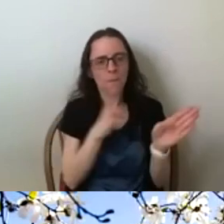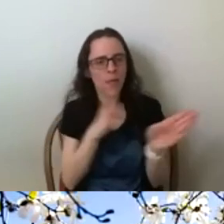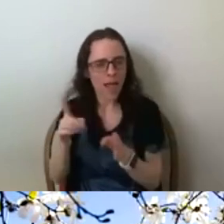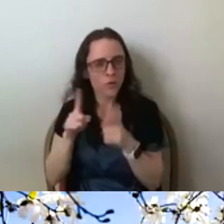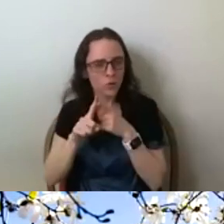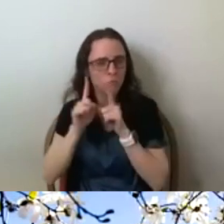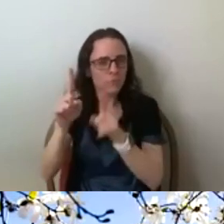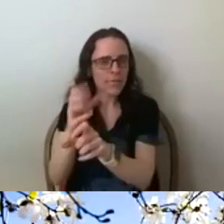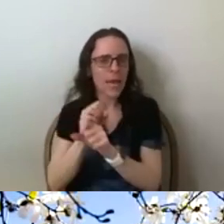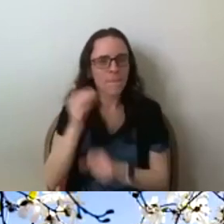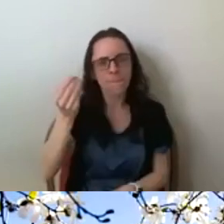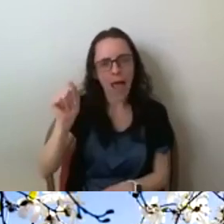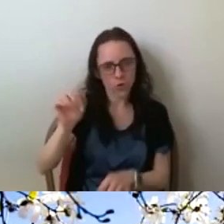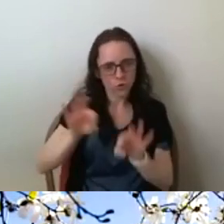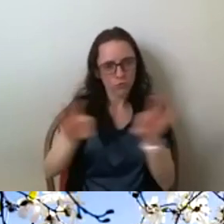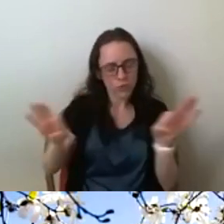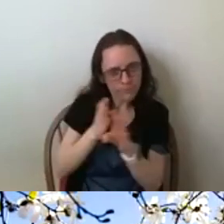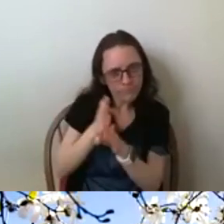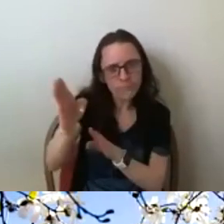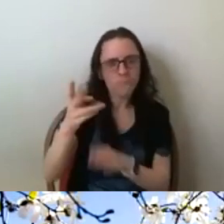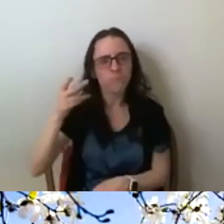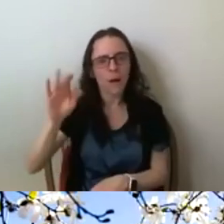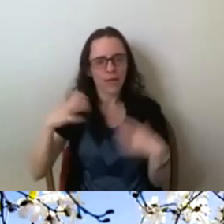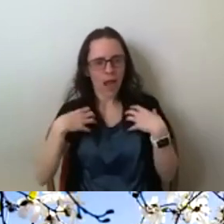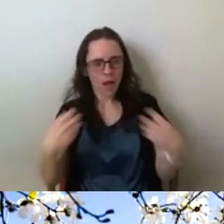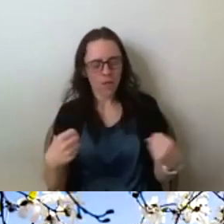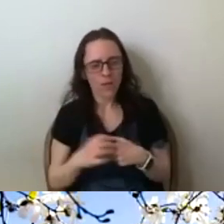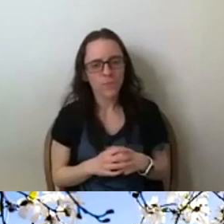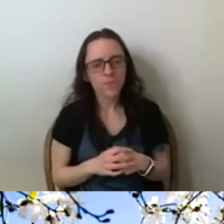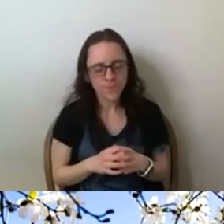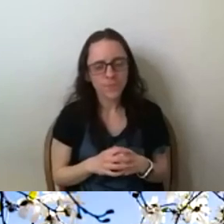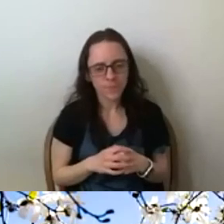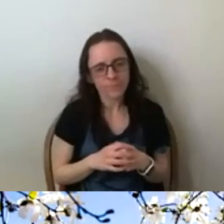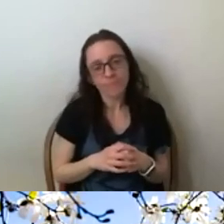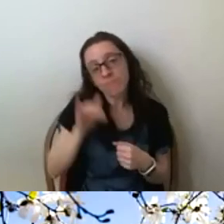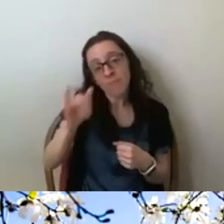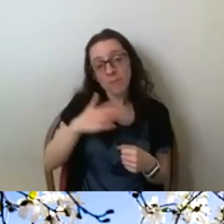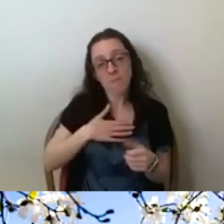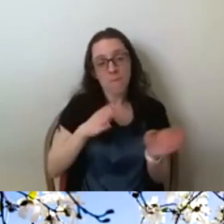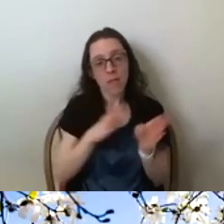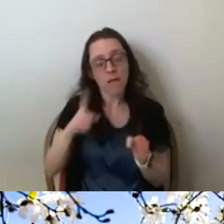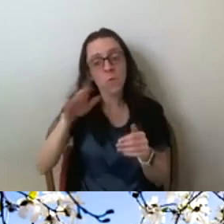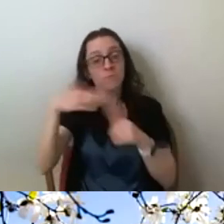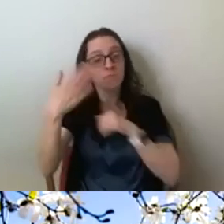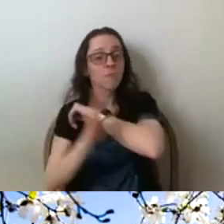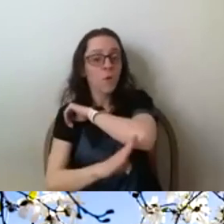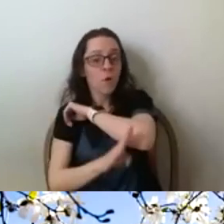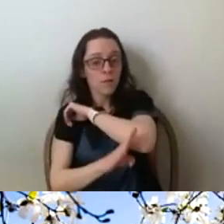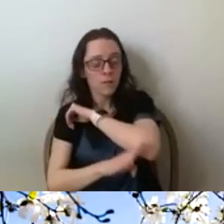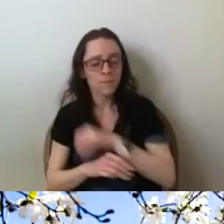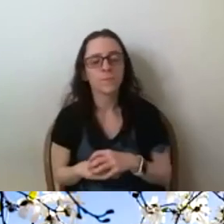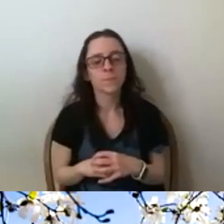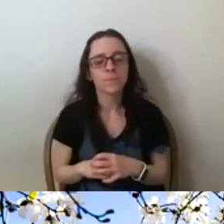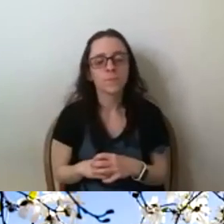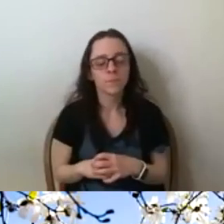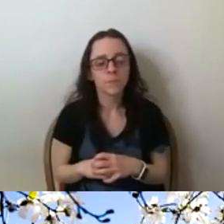master's in public health. Um, so that I'm, I'm planning on doing that in the fall. Um, and I guess so far, like